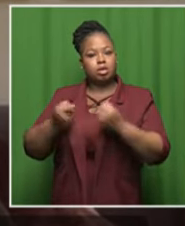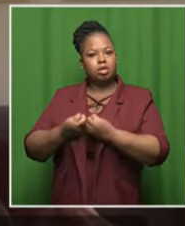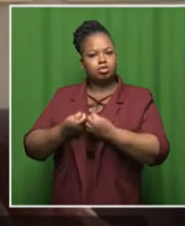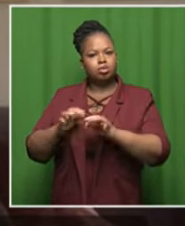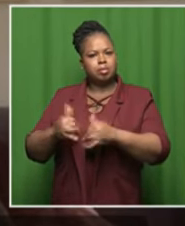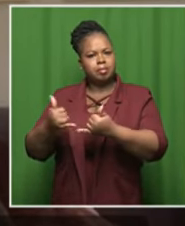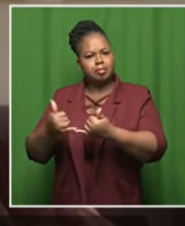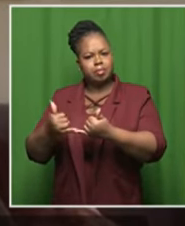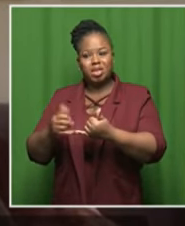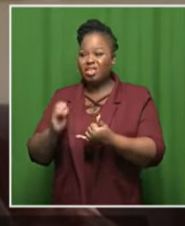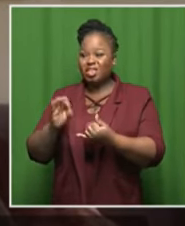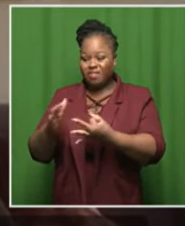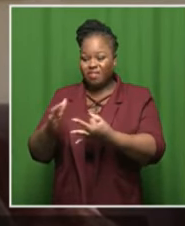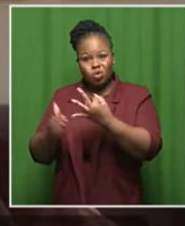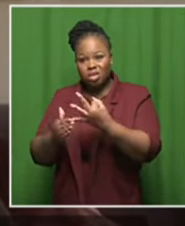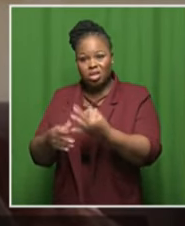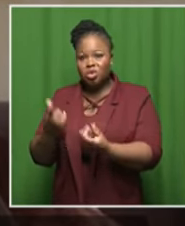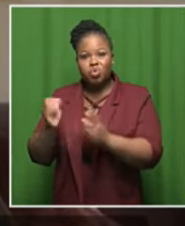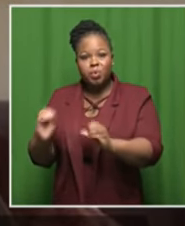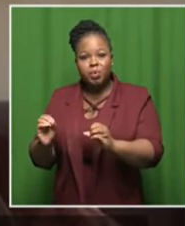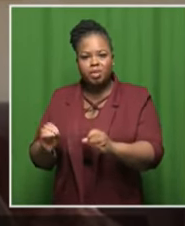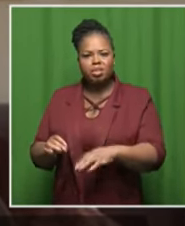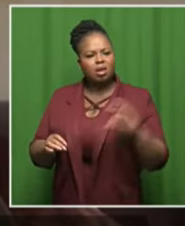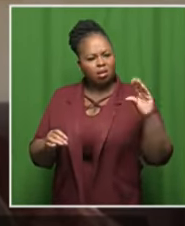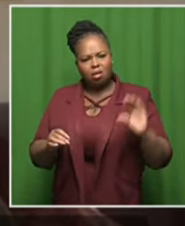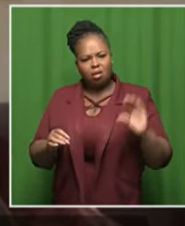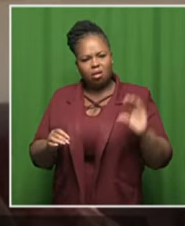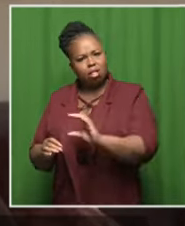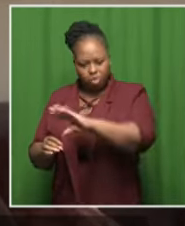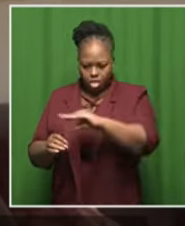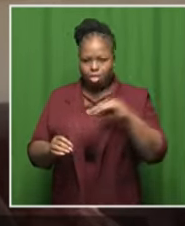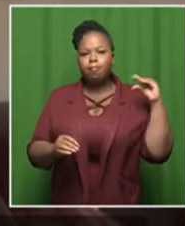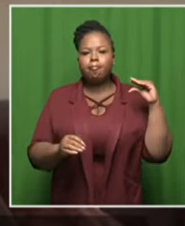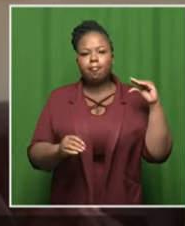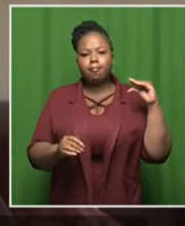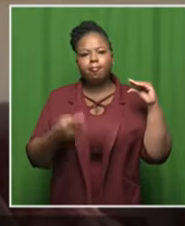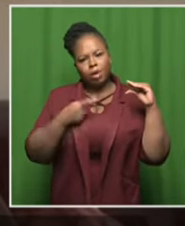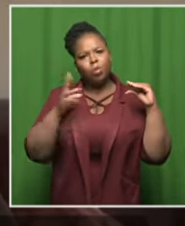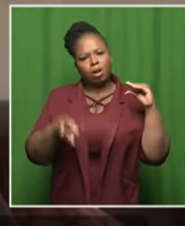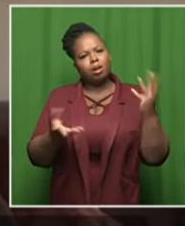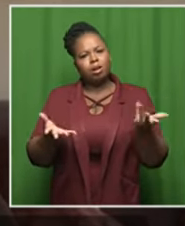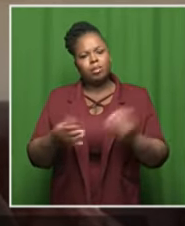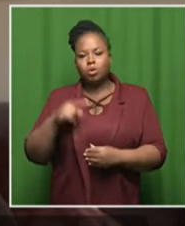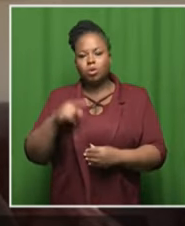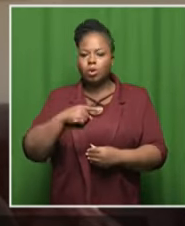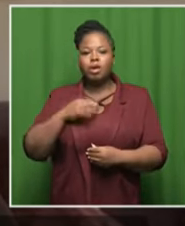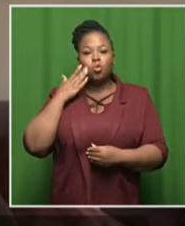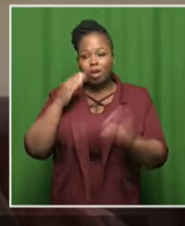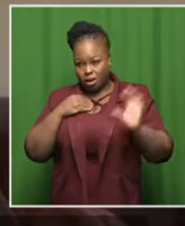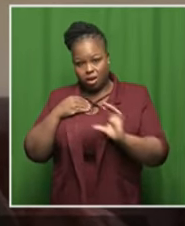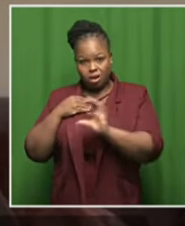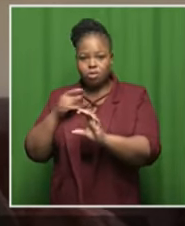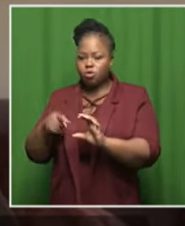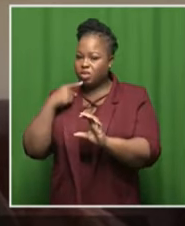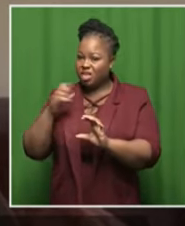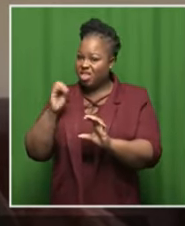and if they don't do that we will stop giving them money so in that department what we are doing is we are motivating them to say you will lose